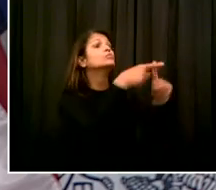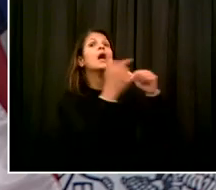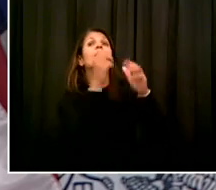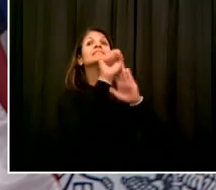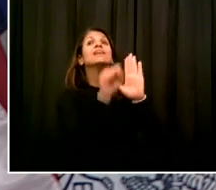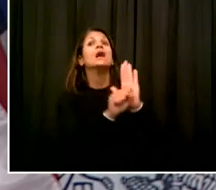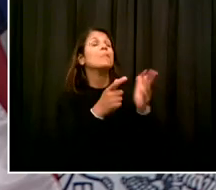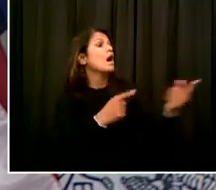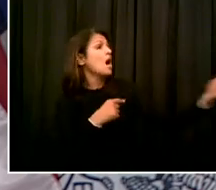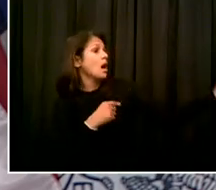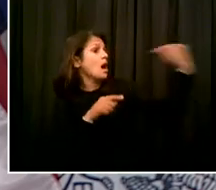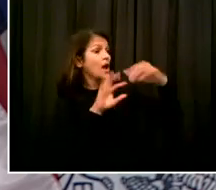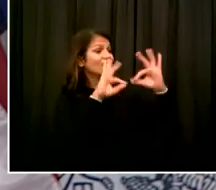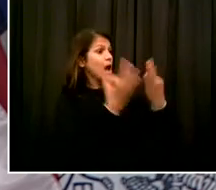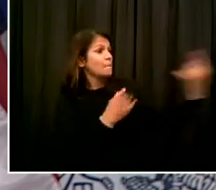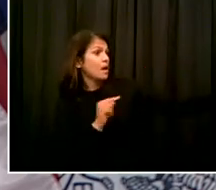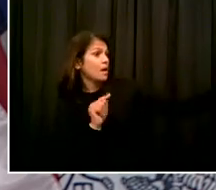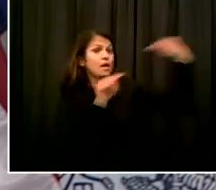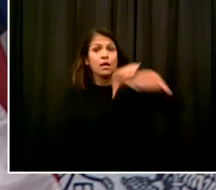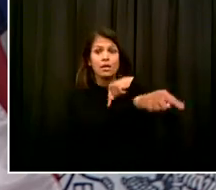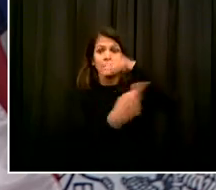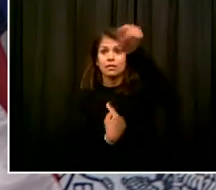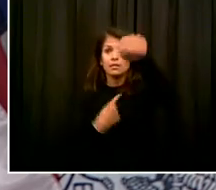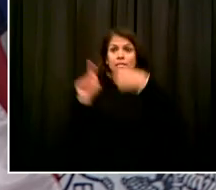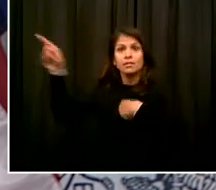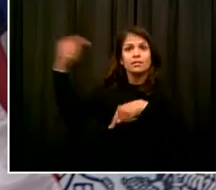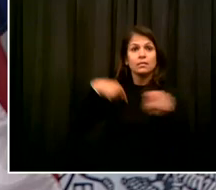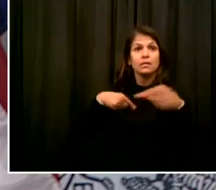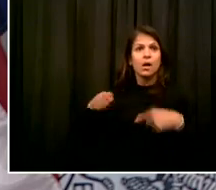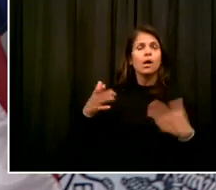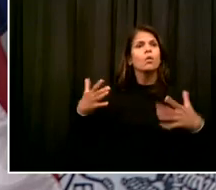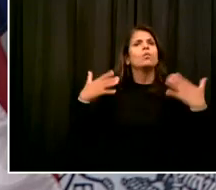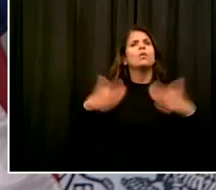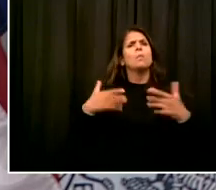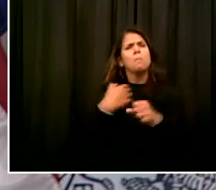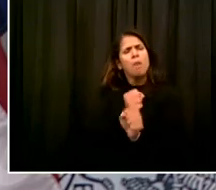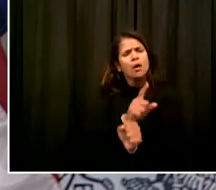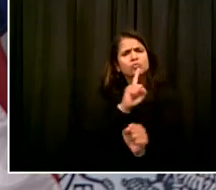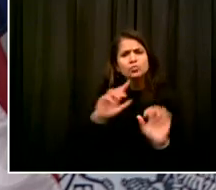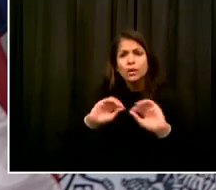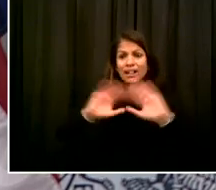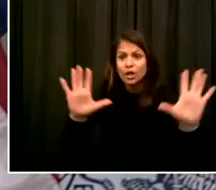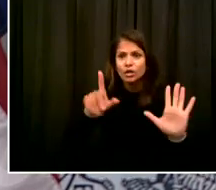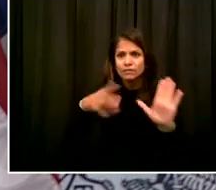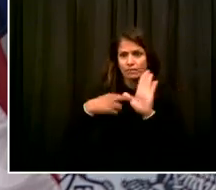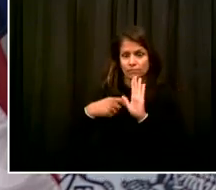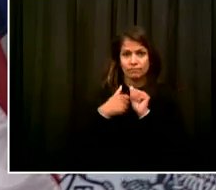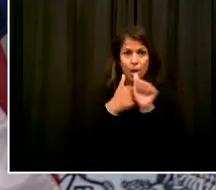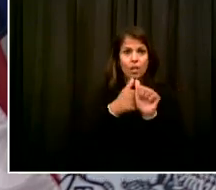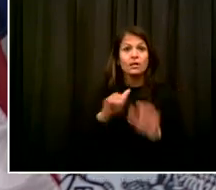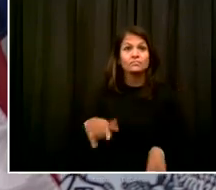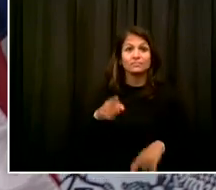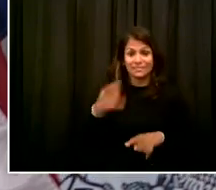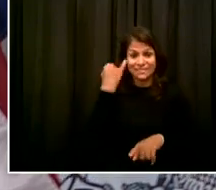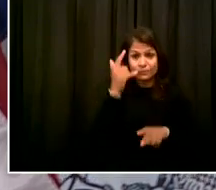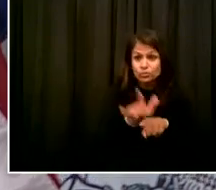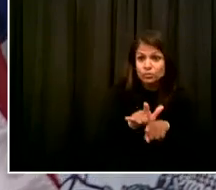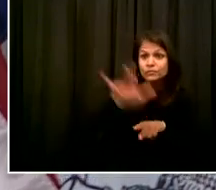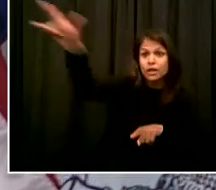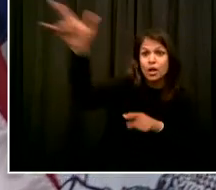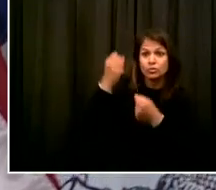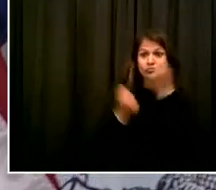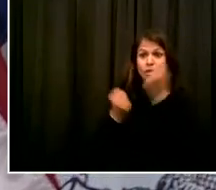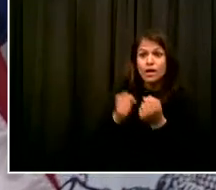-19. Whatever reason, whoever the person is, if you travel to one of those states or come from one of those states, you come here, you really have to quarantine.